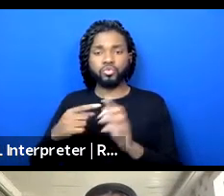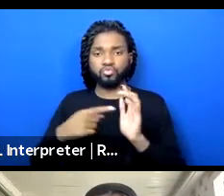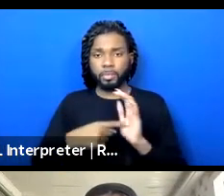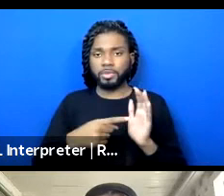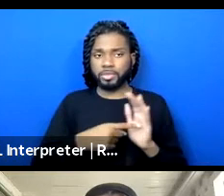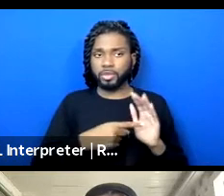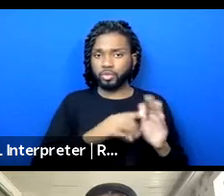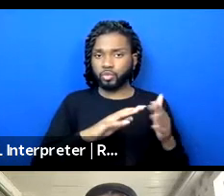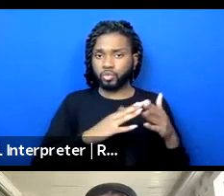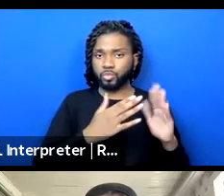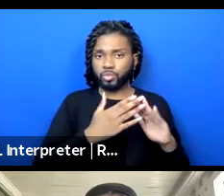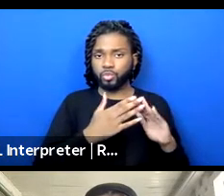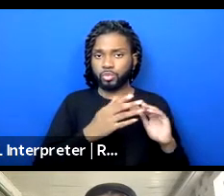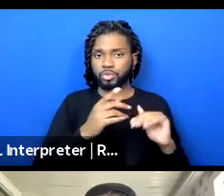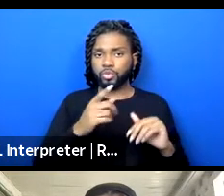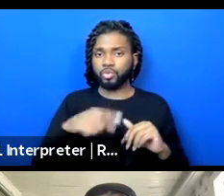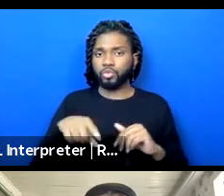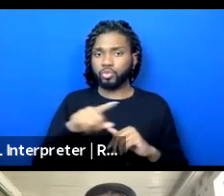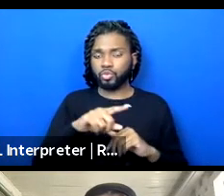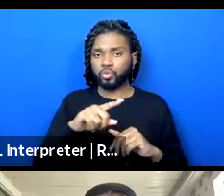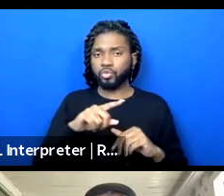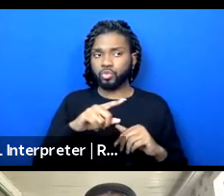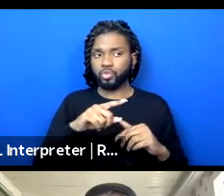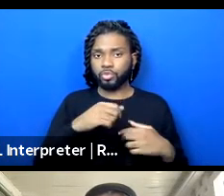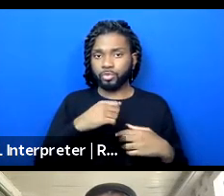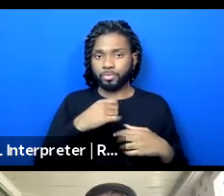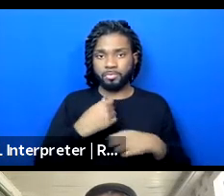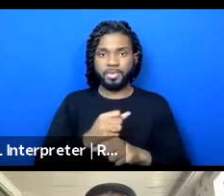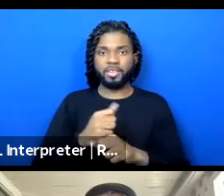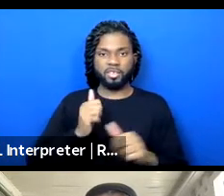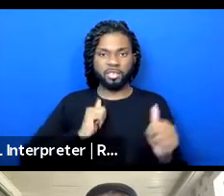very community that you are making the theater for.